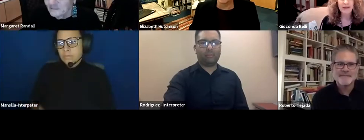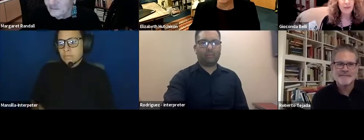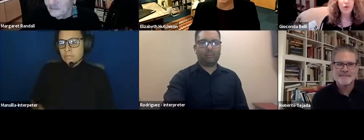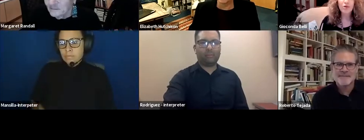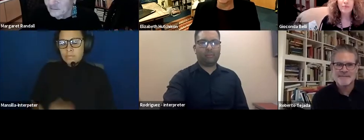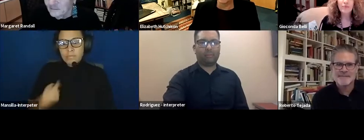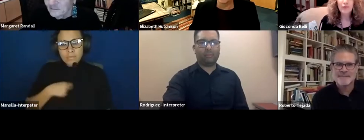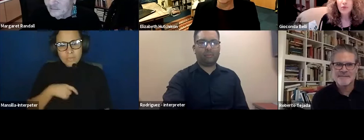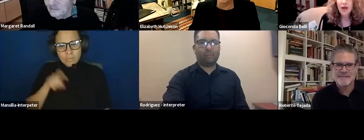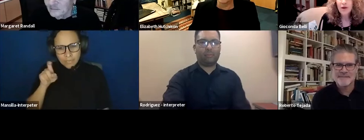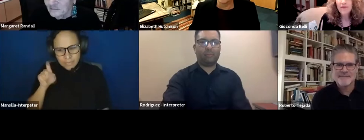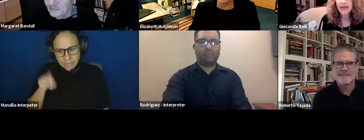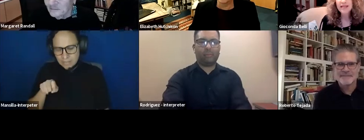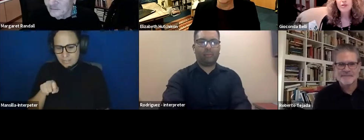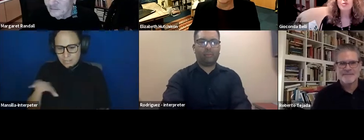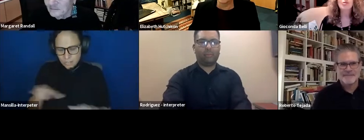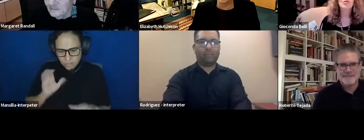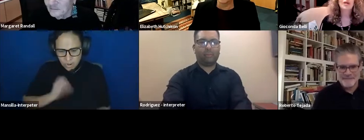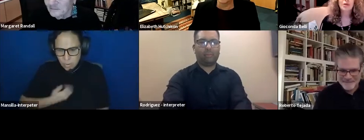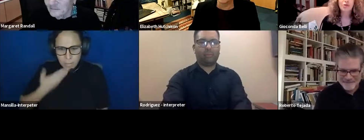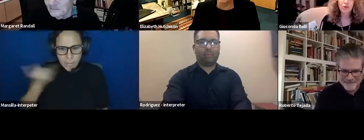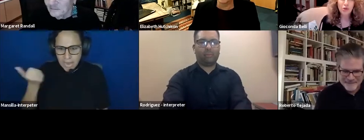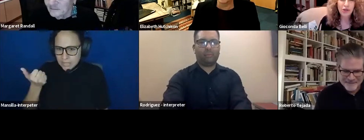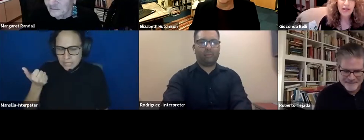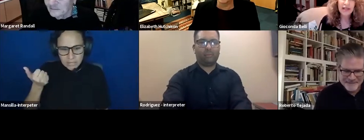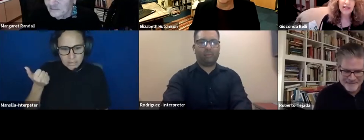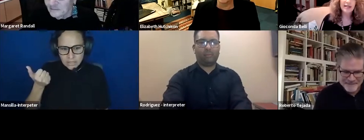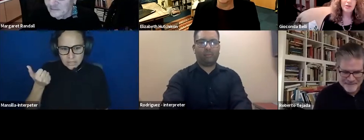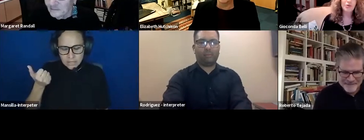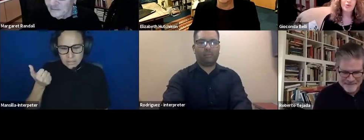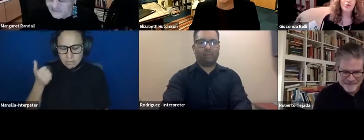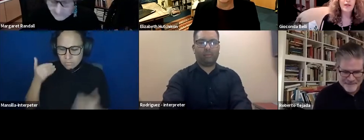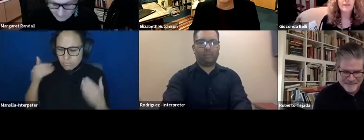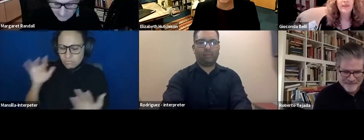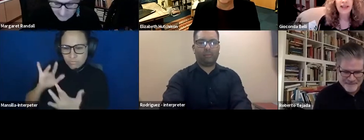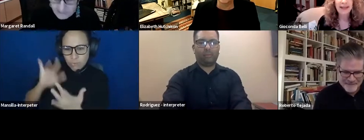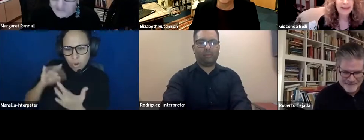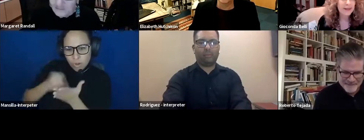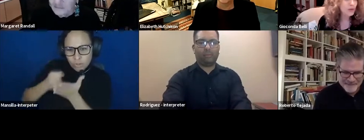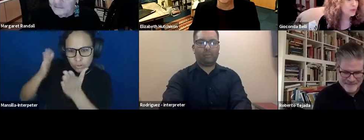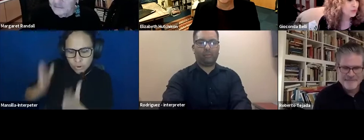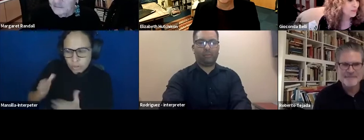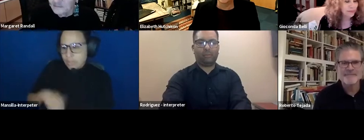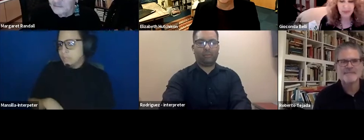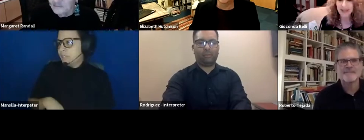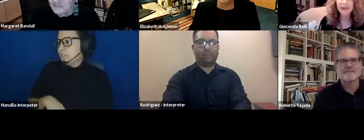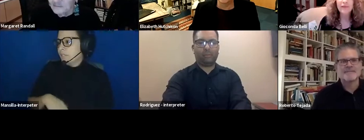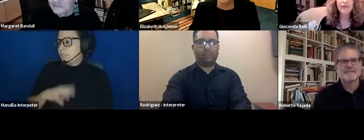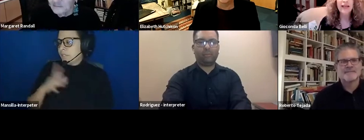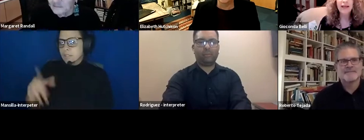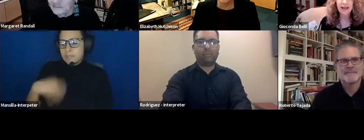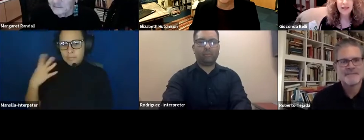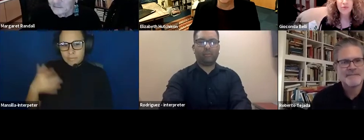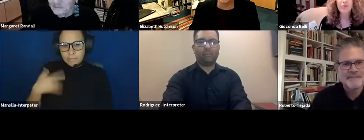our most, to our best to talk to journalists, to, well, to make